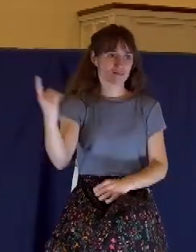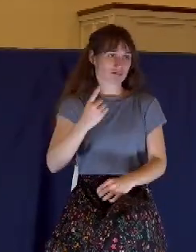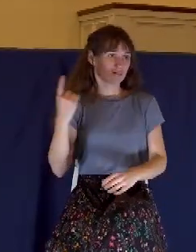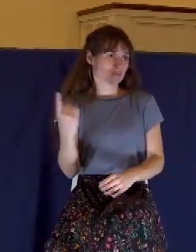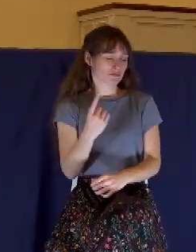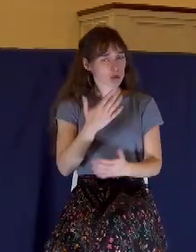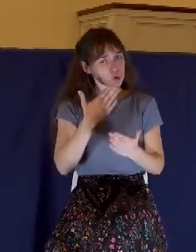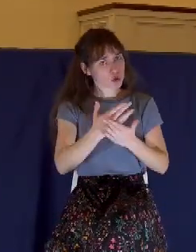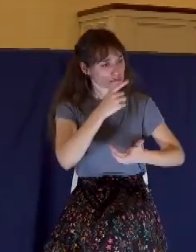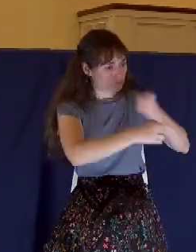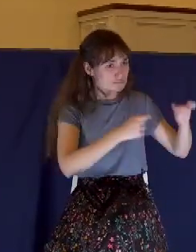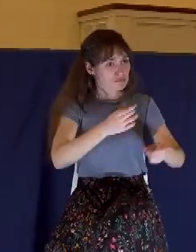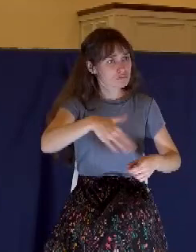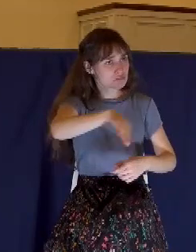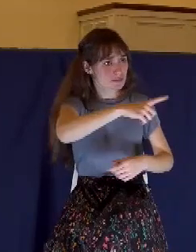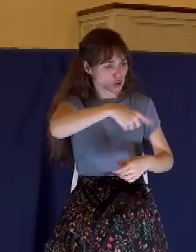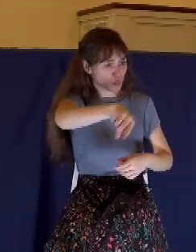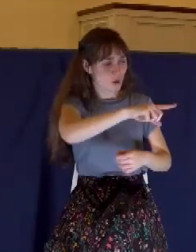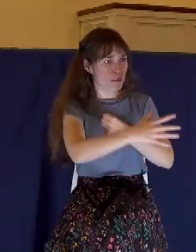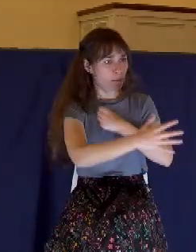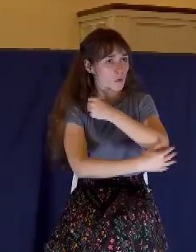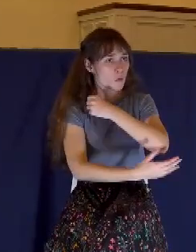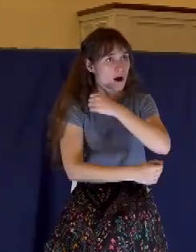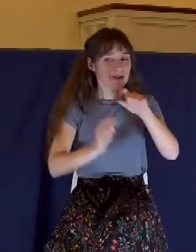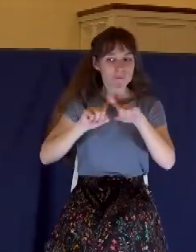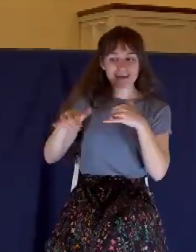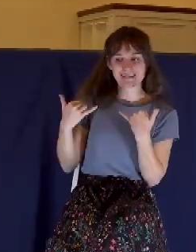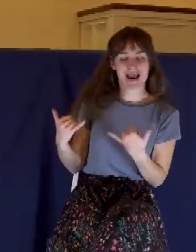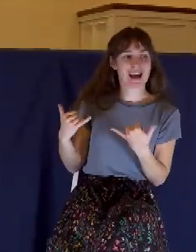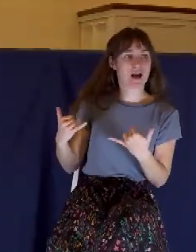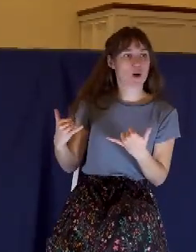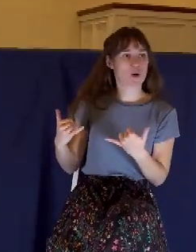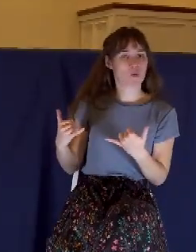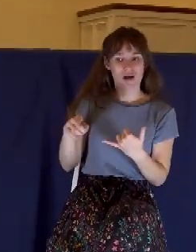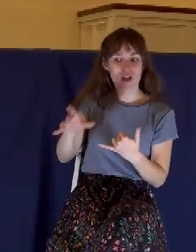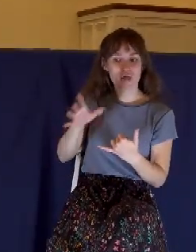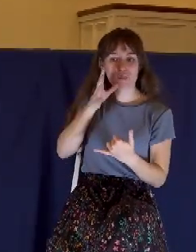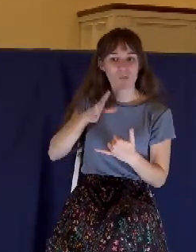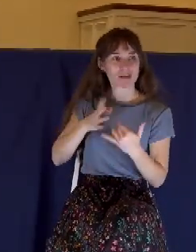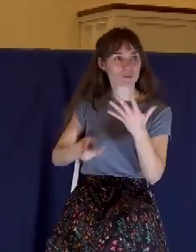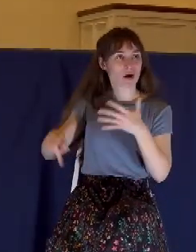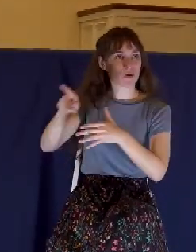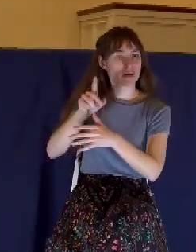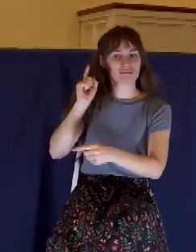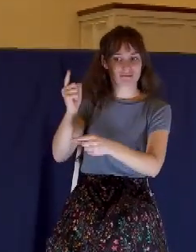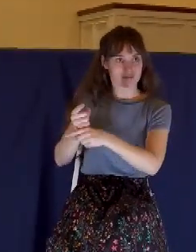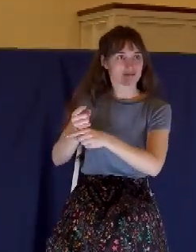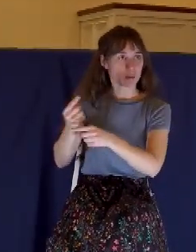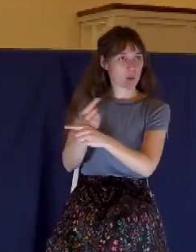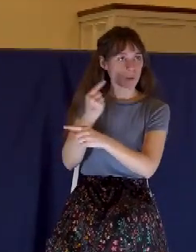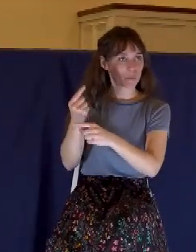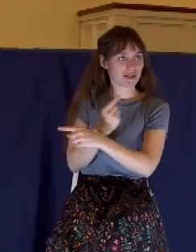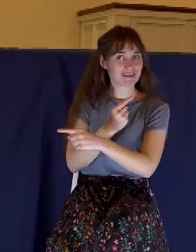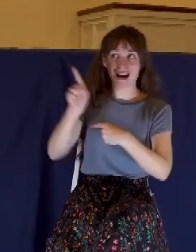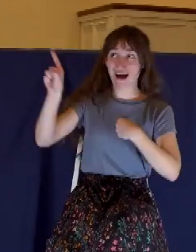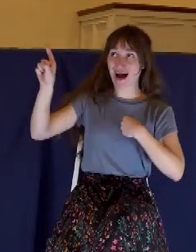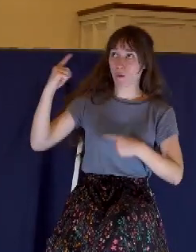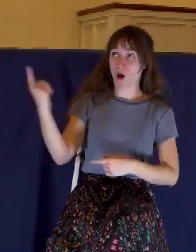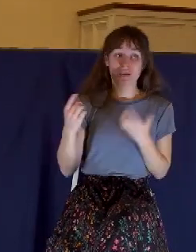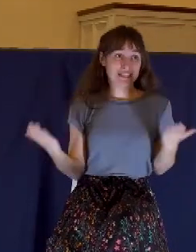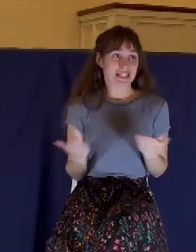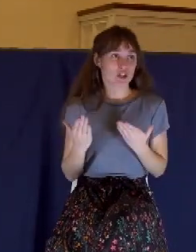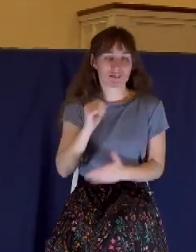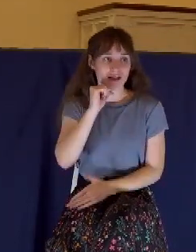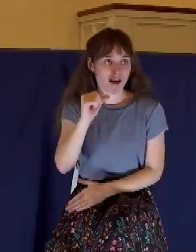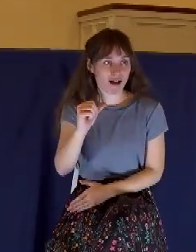to give to them. But in this special moment, her priorities are right. I will not always be here. Love